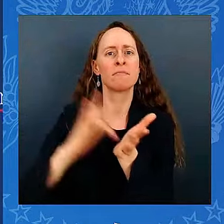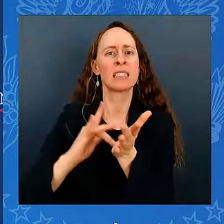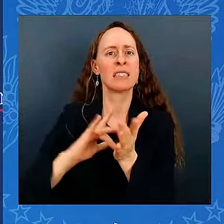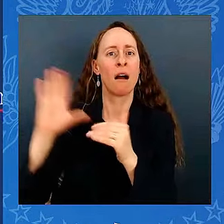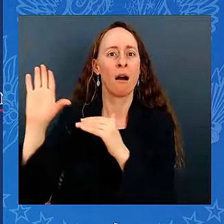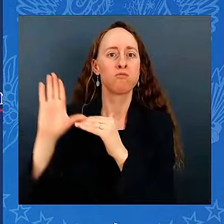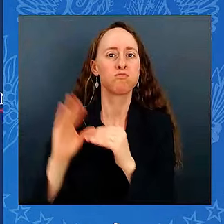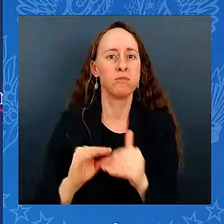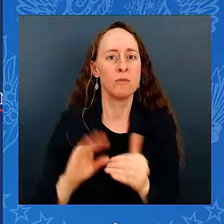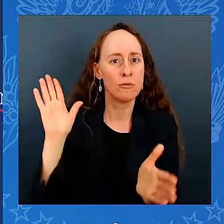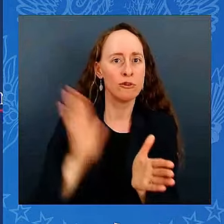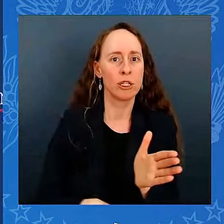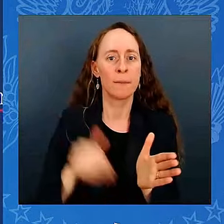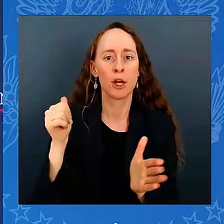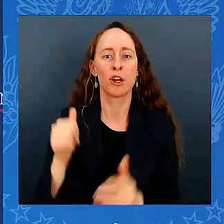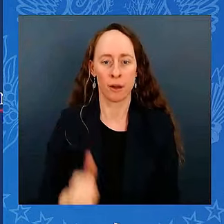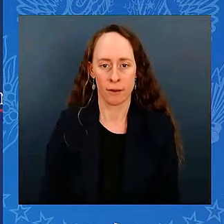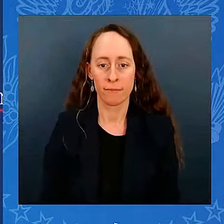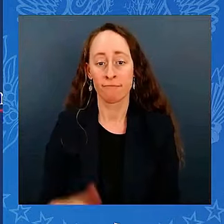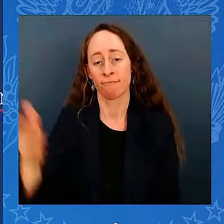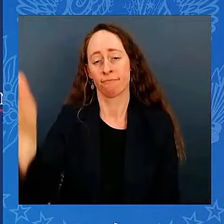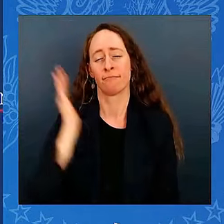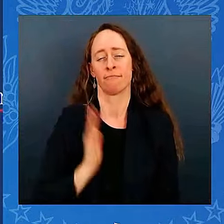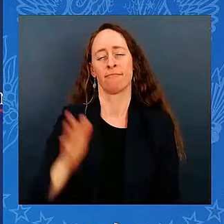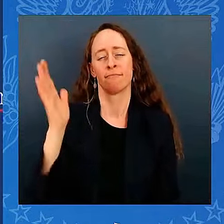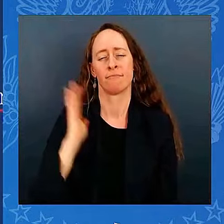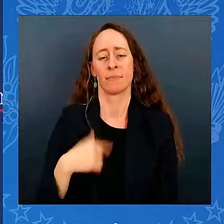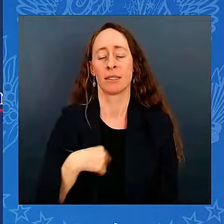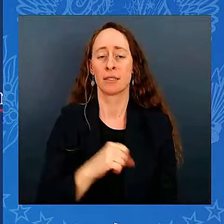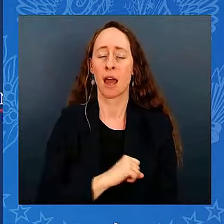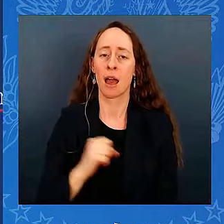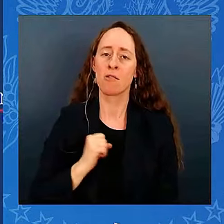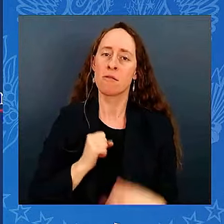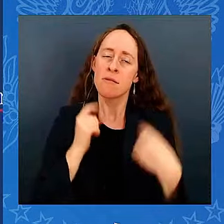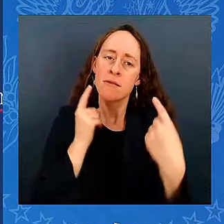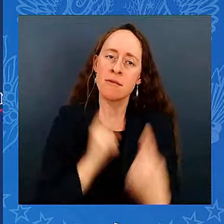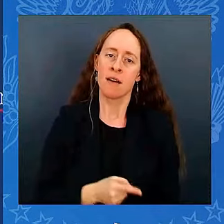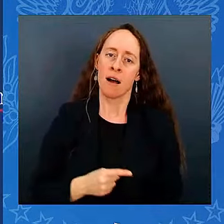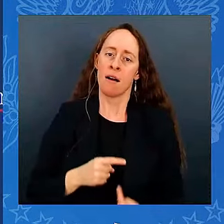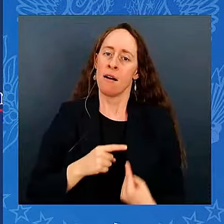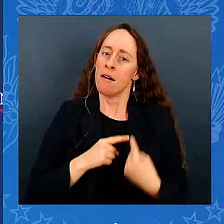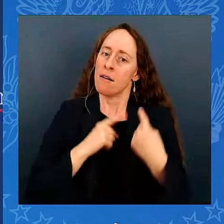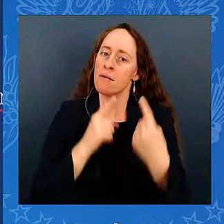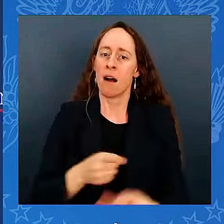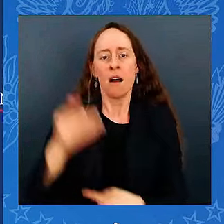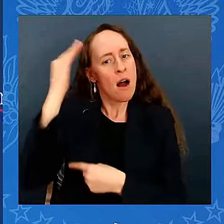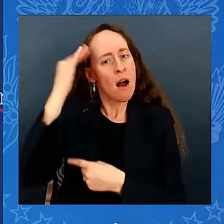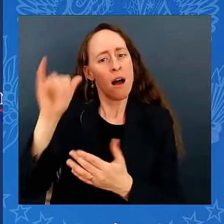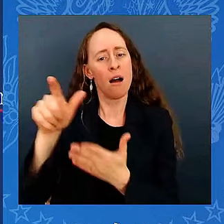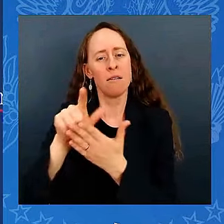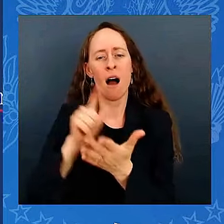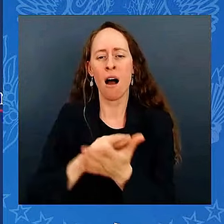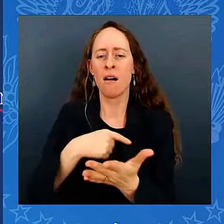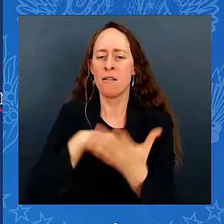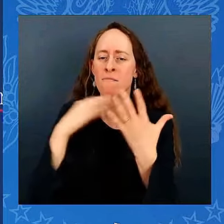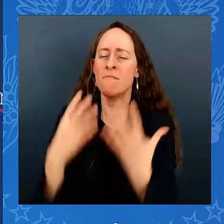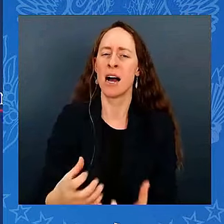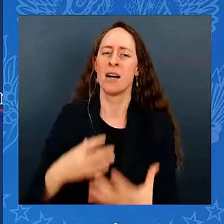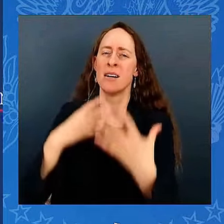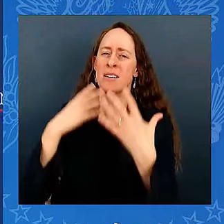and a lot of others have did for a long, long time, to change the law. The only agency that could not negotiate prices